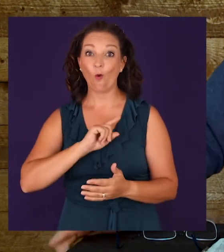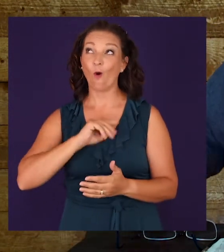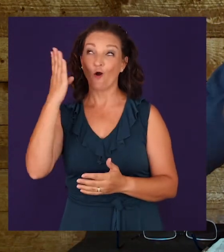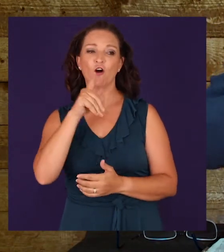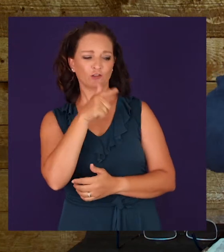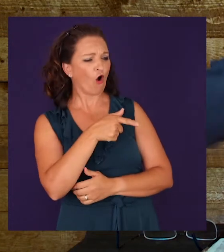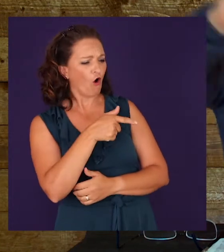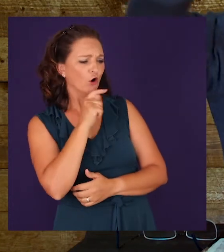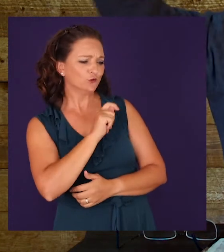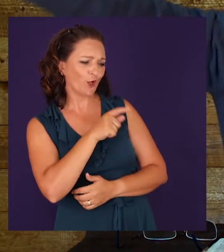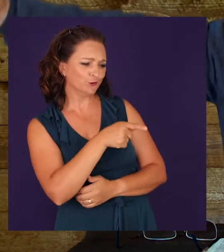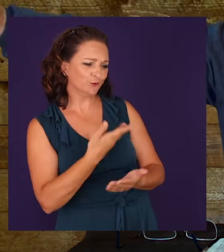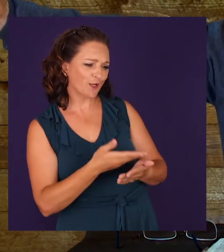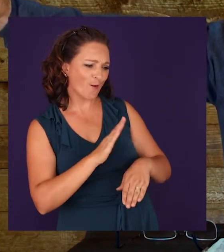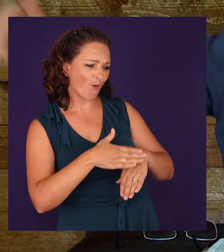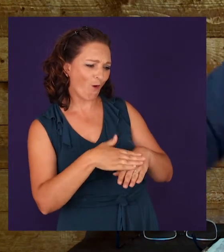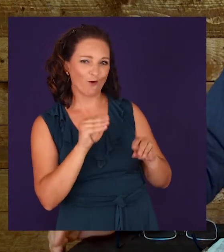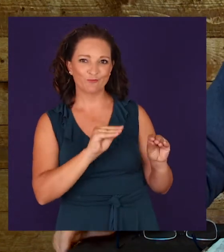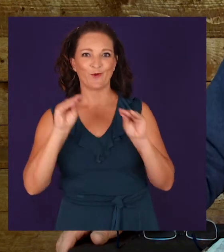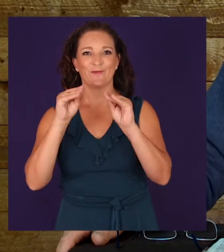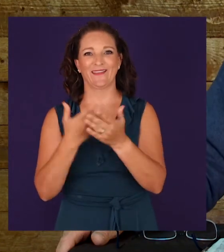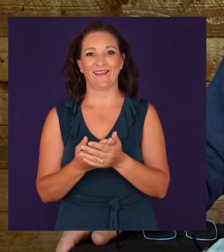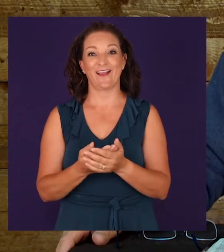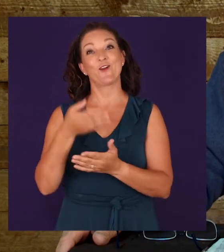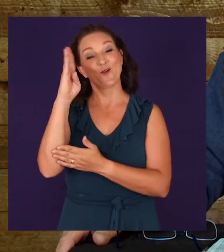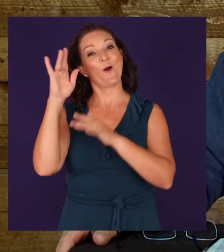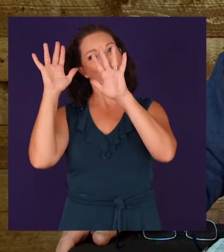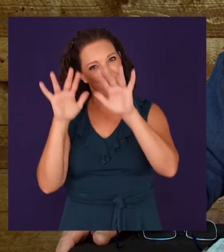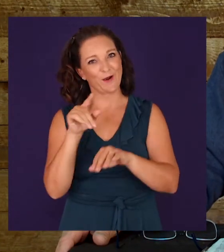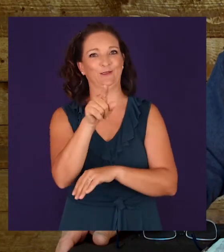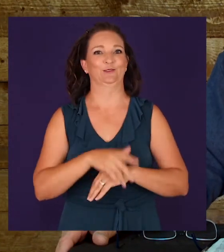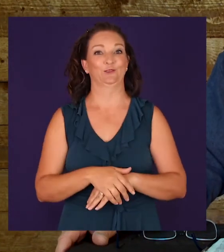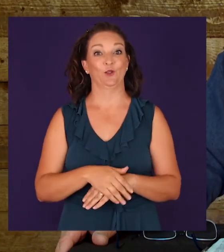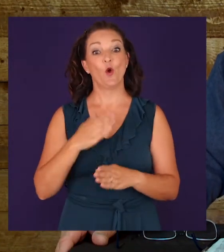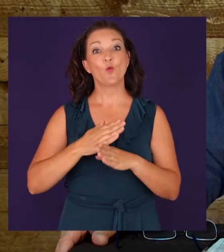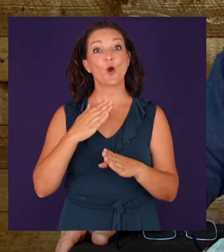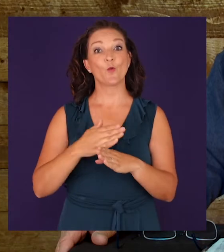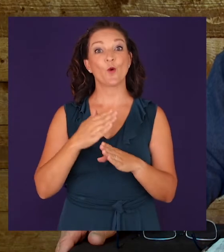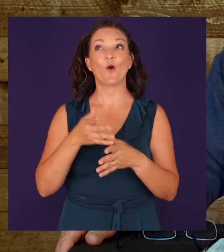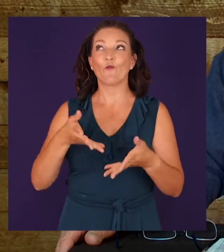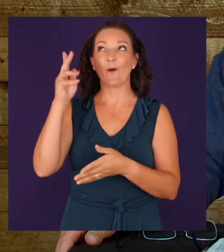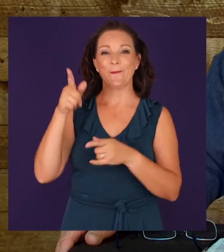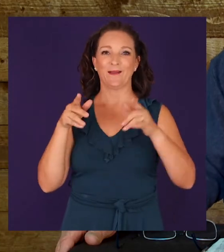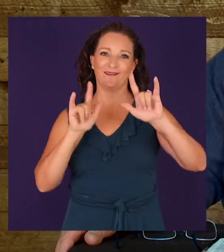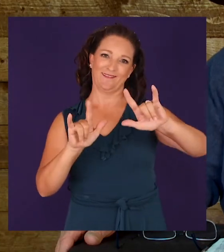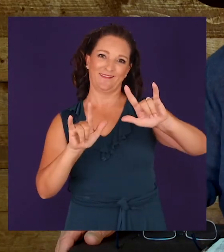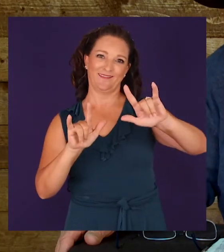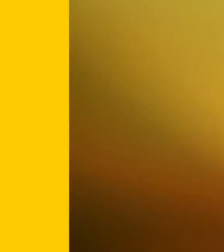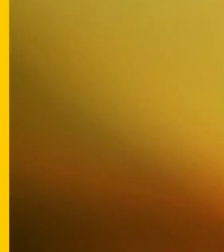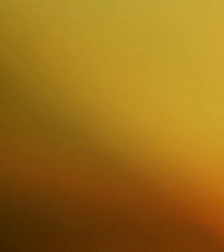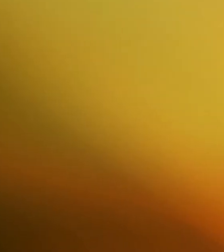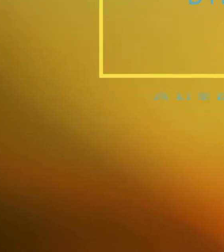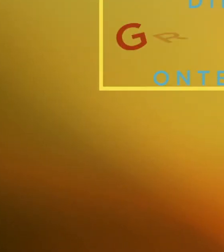I can trust you with more. So, may God bless you as you continue to work as unto the Lord. Goodbye.